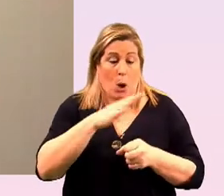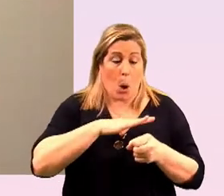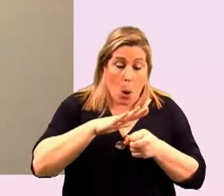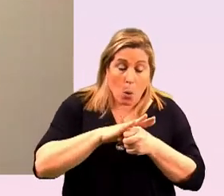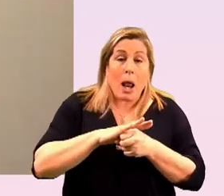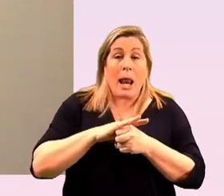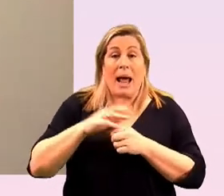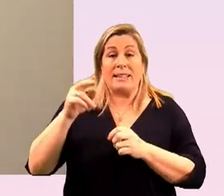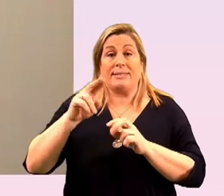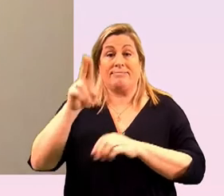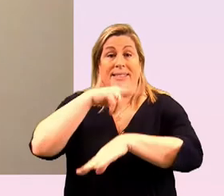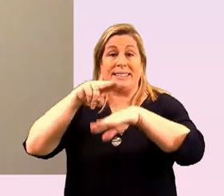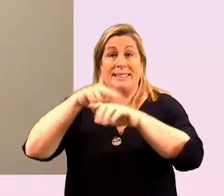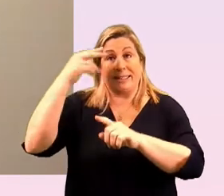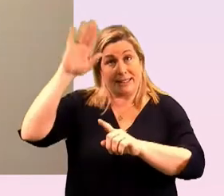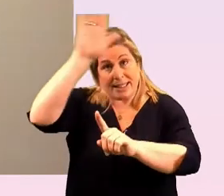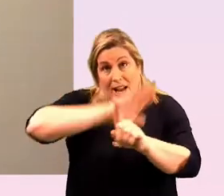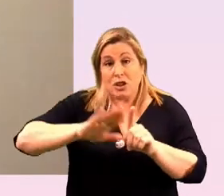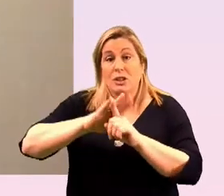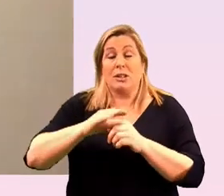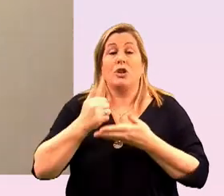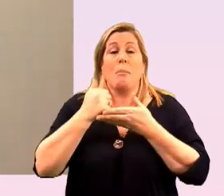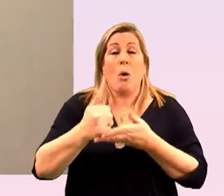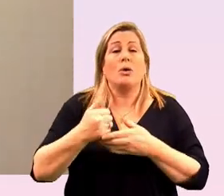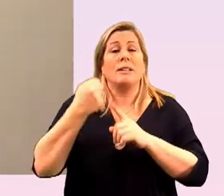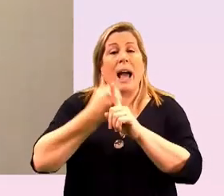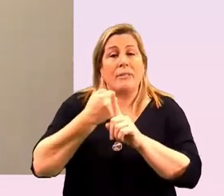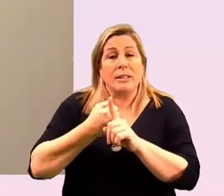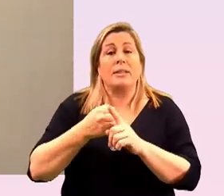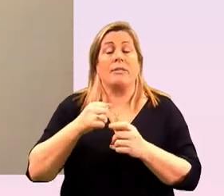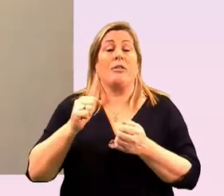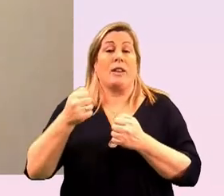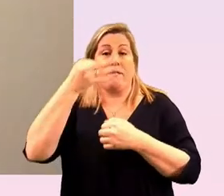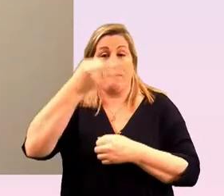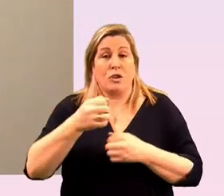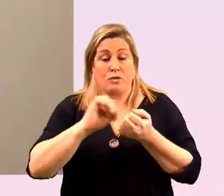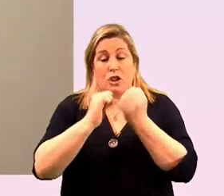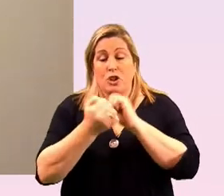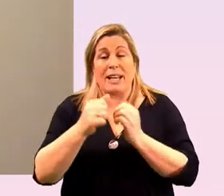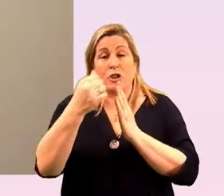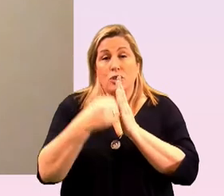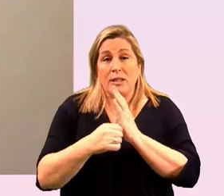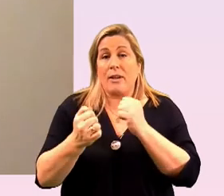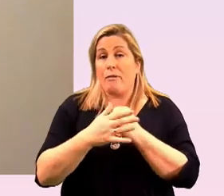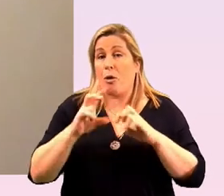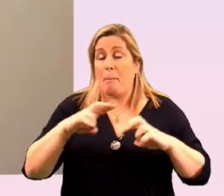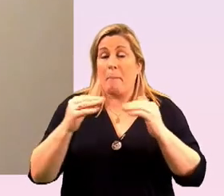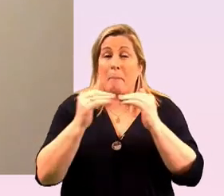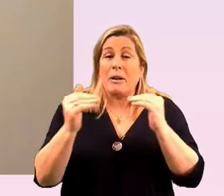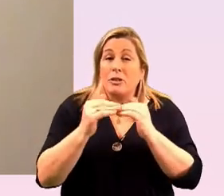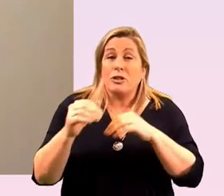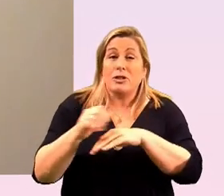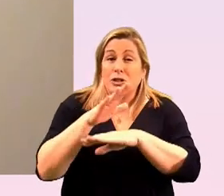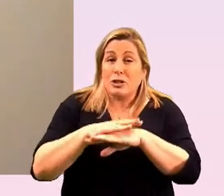level it supported advocates uh to the front of the change agenda uh grania mentioned more marriage equality early